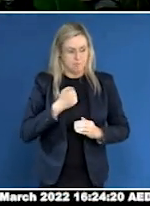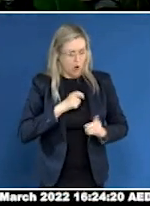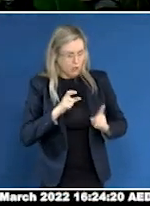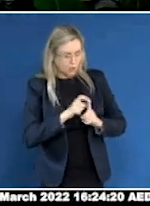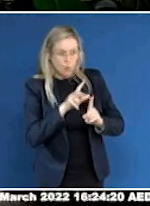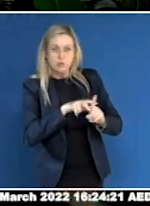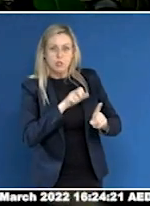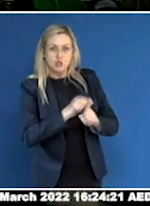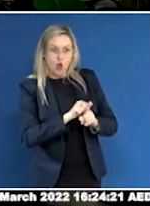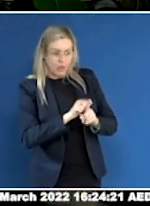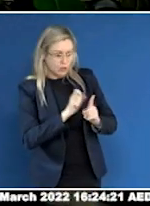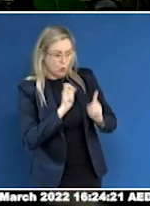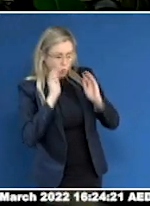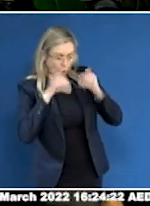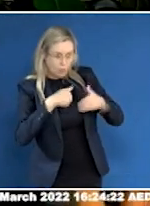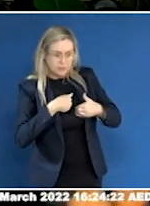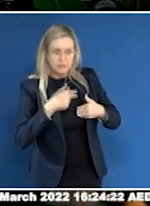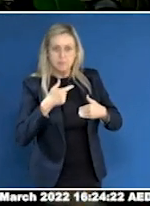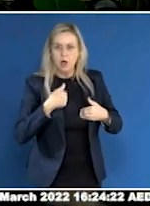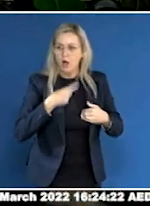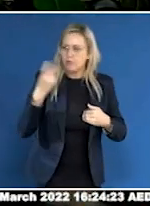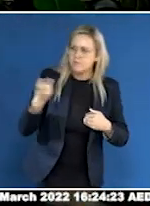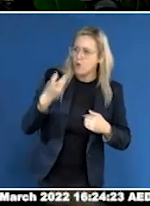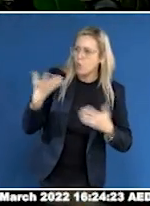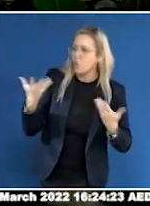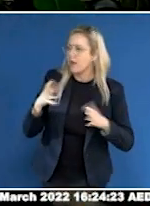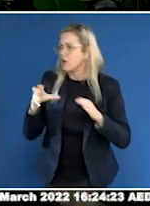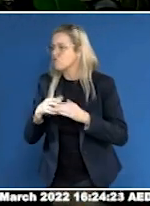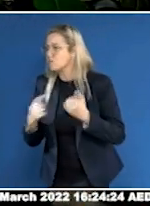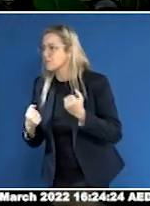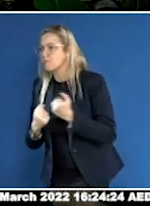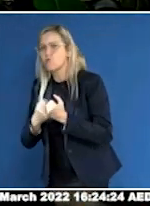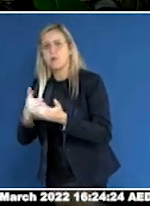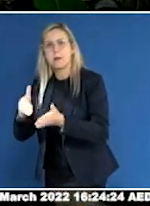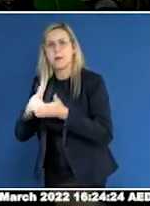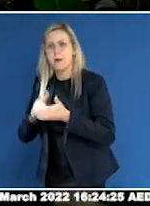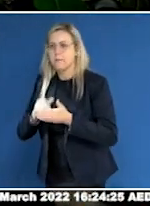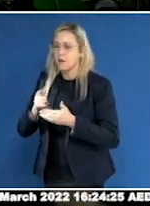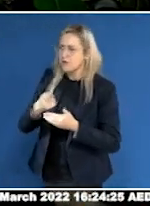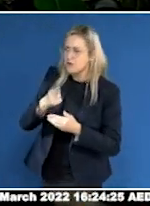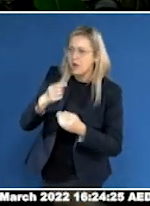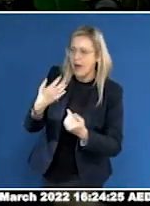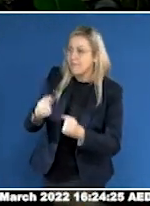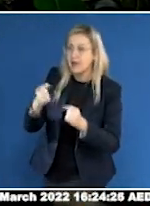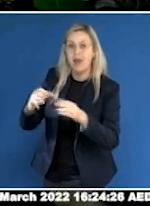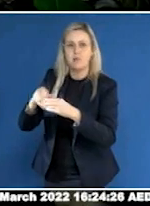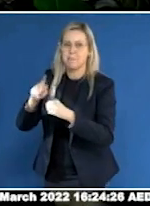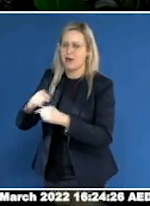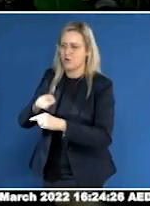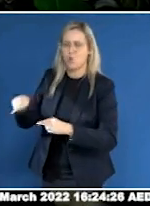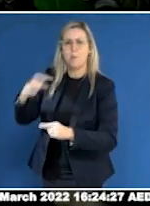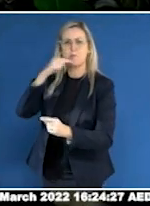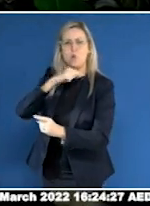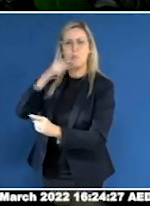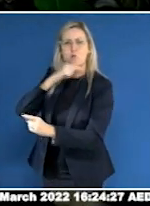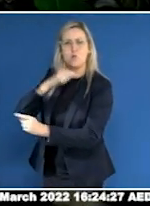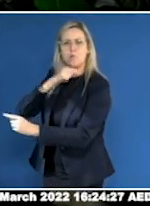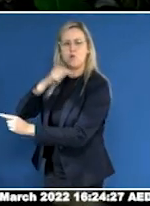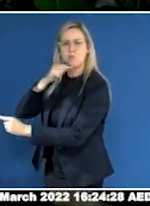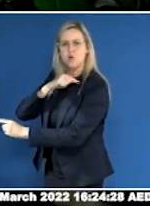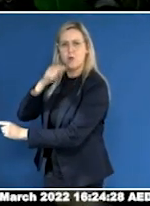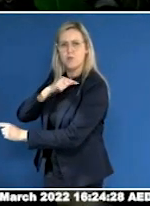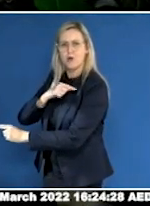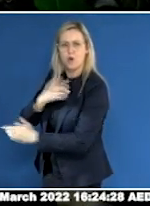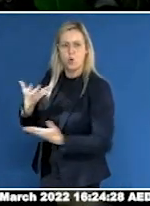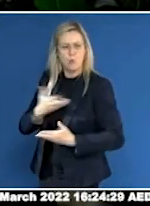we're connecting it, and there's demand globally, but we just can't keep up. There is just this need out there,